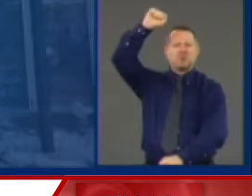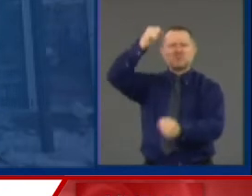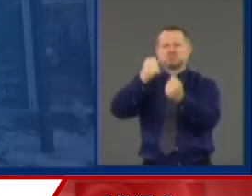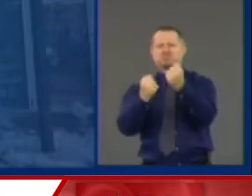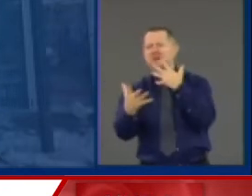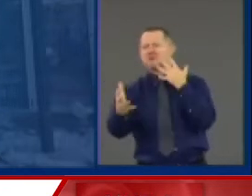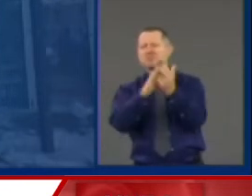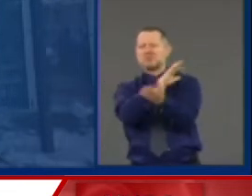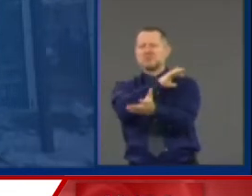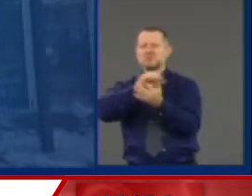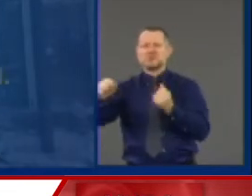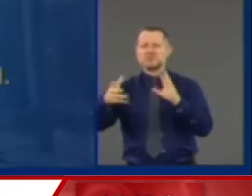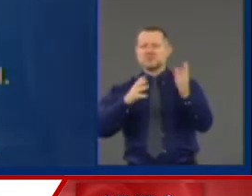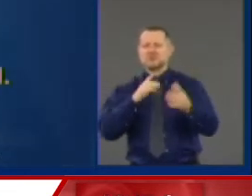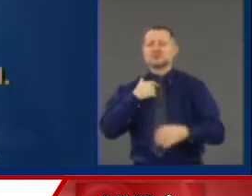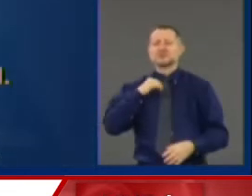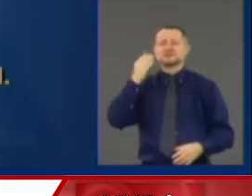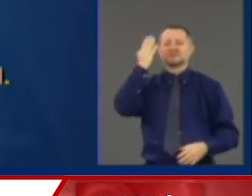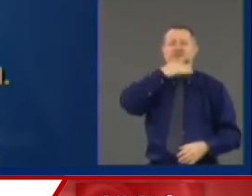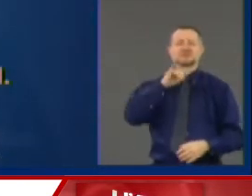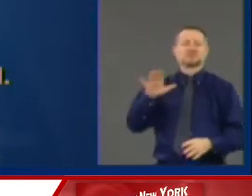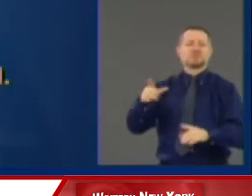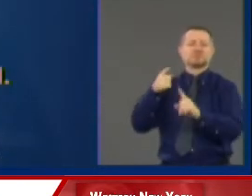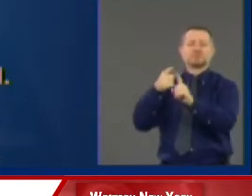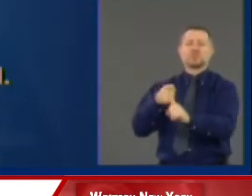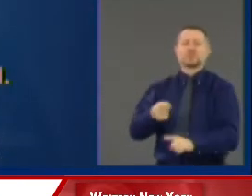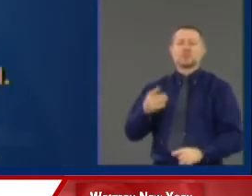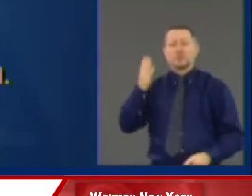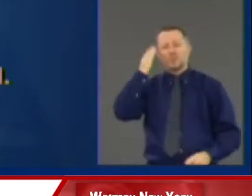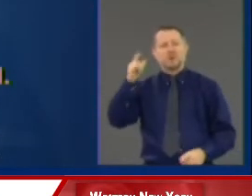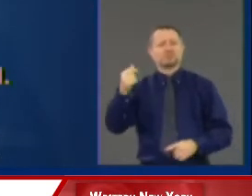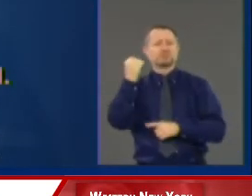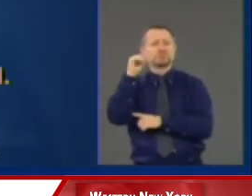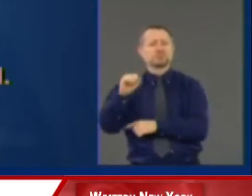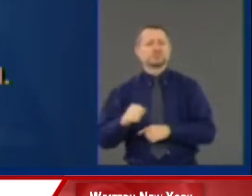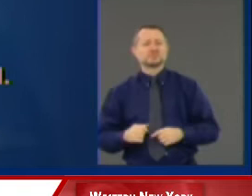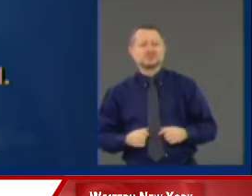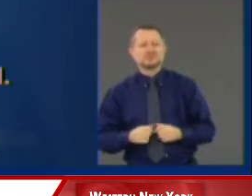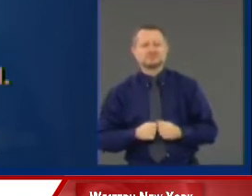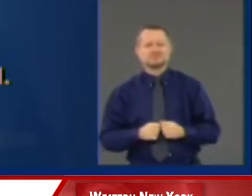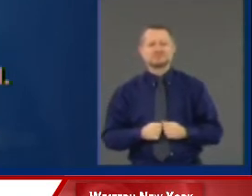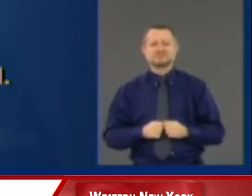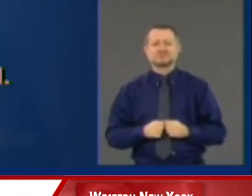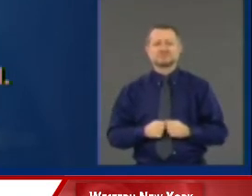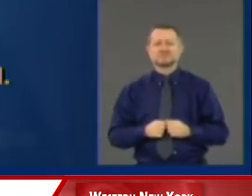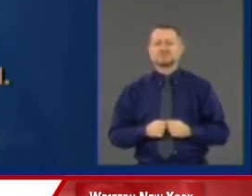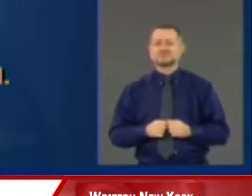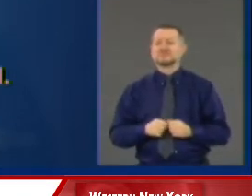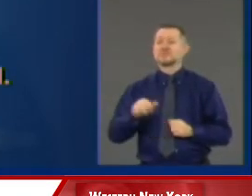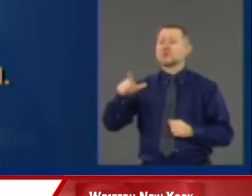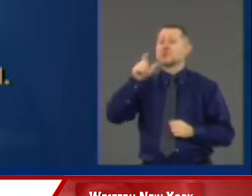righteousness of the message. The people who are exploiting the situation.